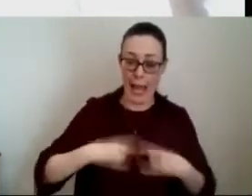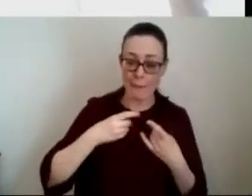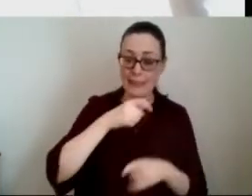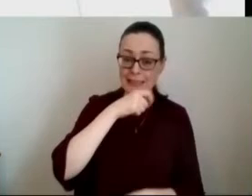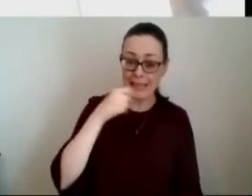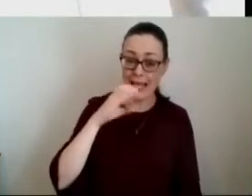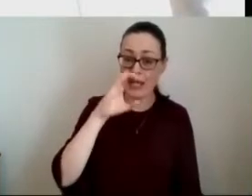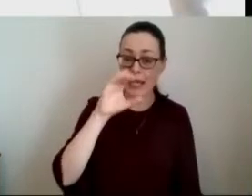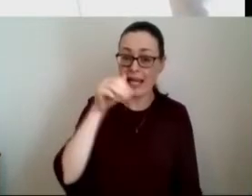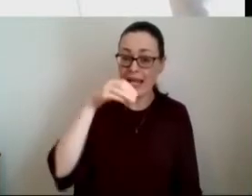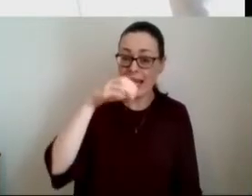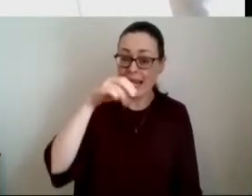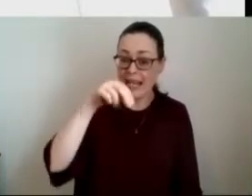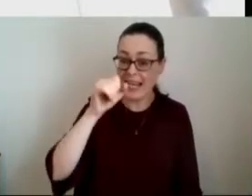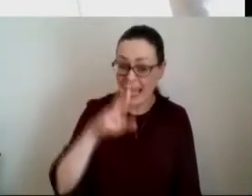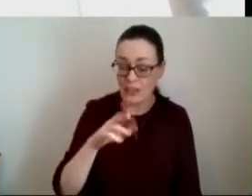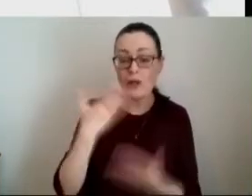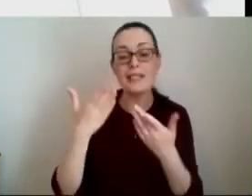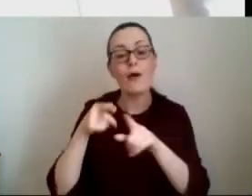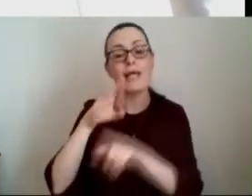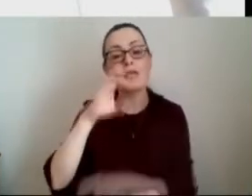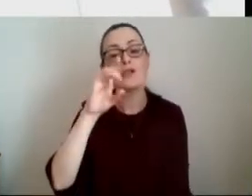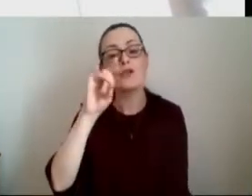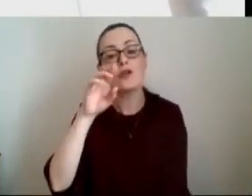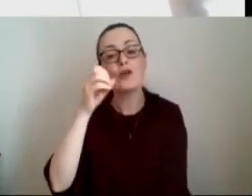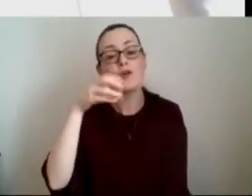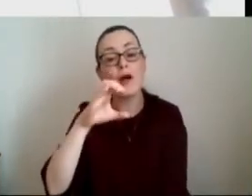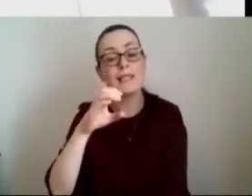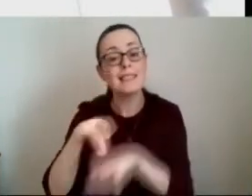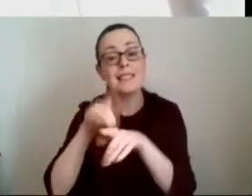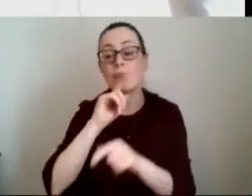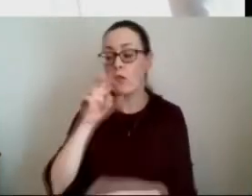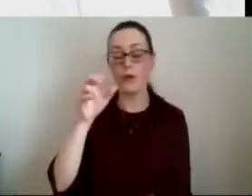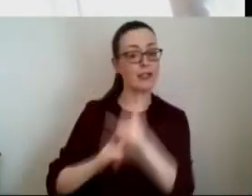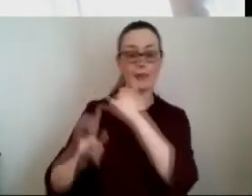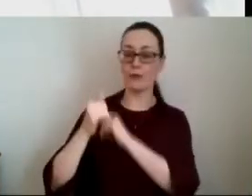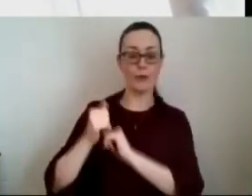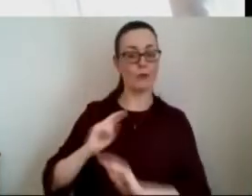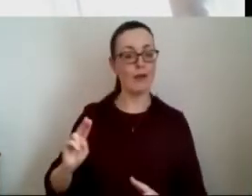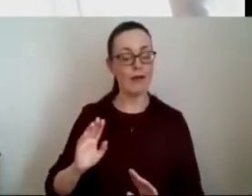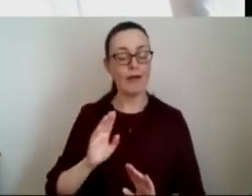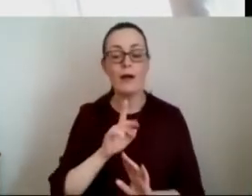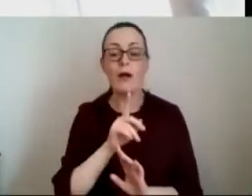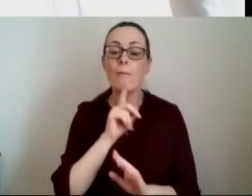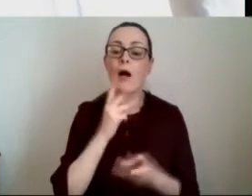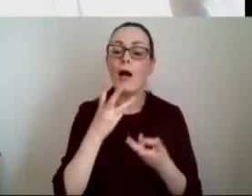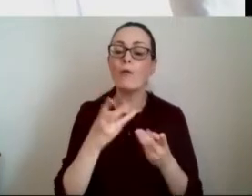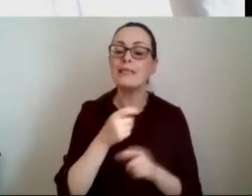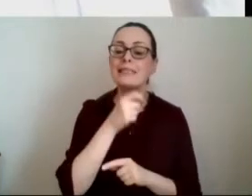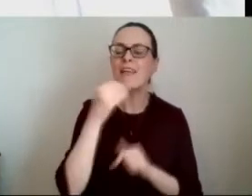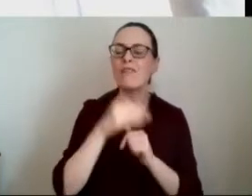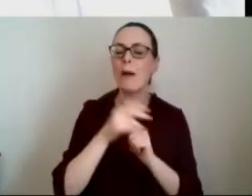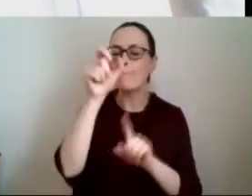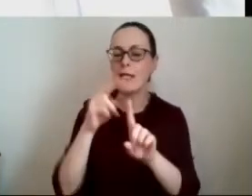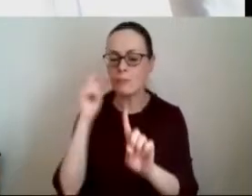is a chronic disease for many now which which it wasn't 30 years ago and and if but what i would say about that from a patient perspective